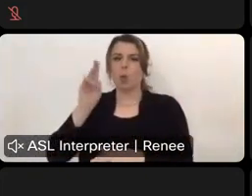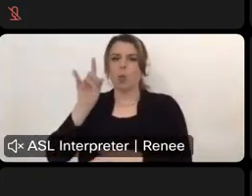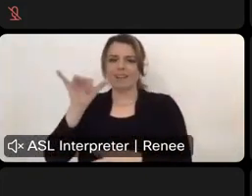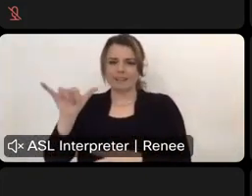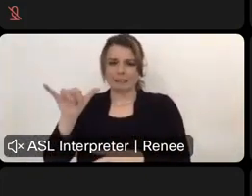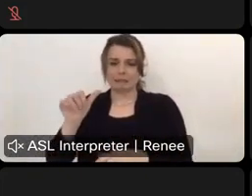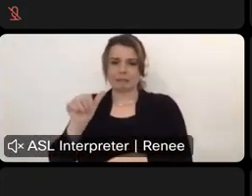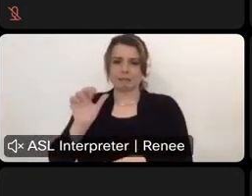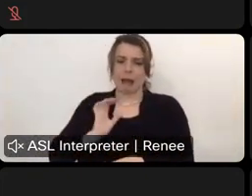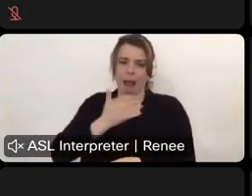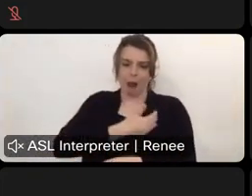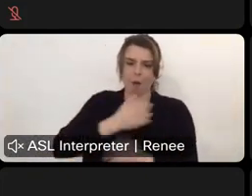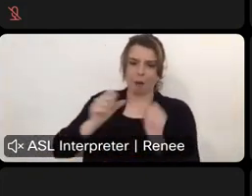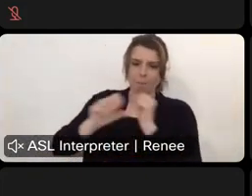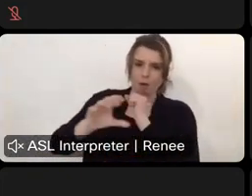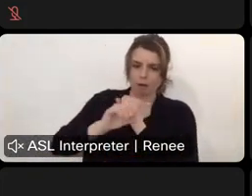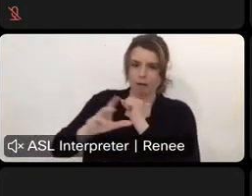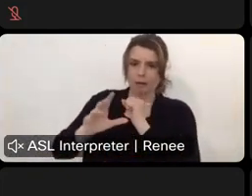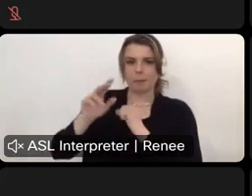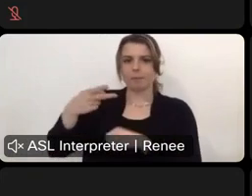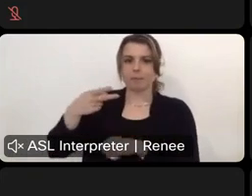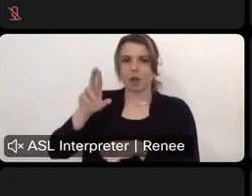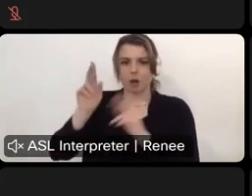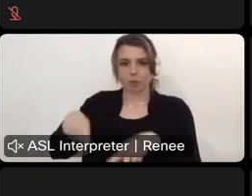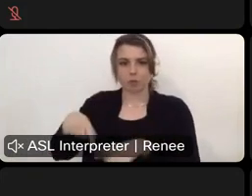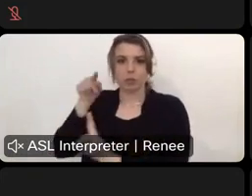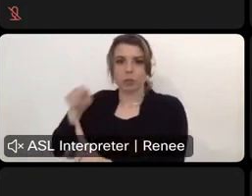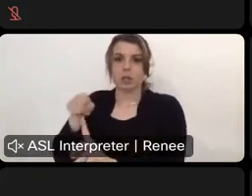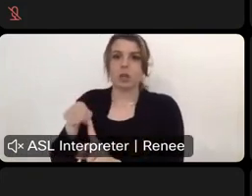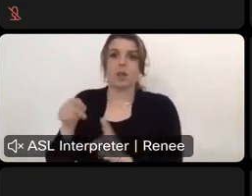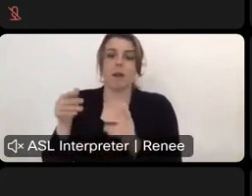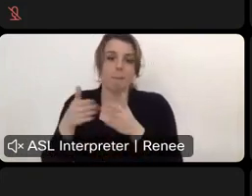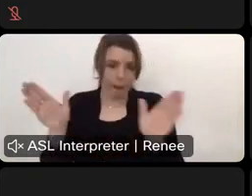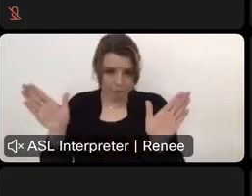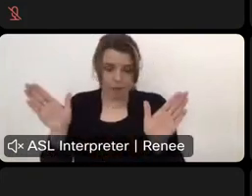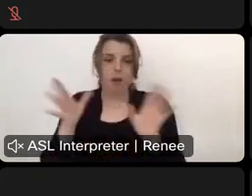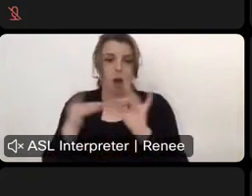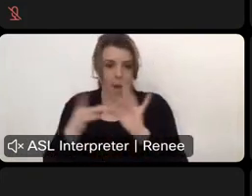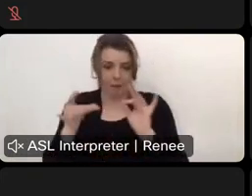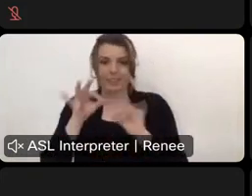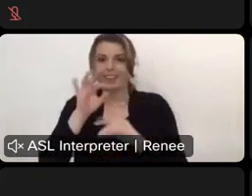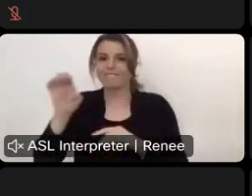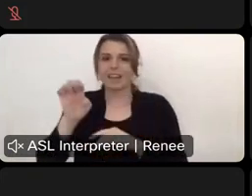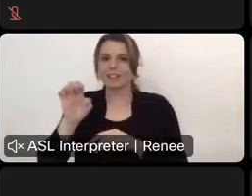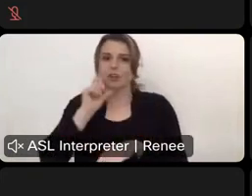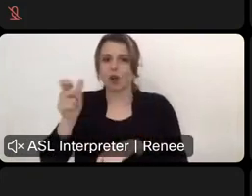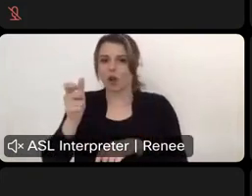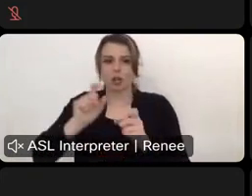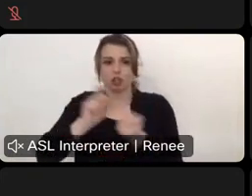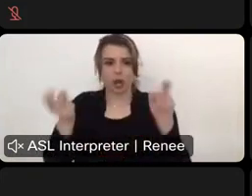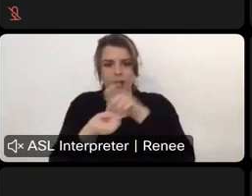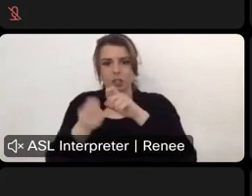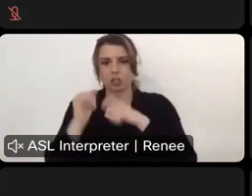State Park fee study rule changes written comments will be received until March 29. Fees will not change until July 1st.